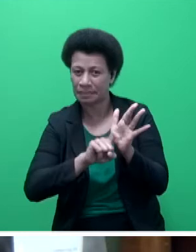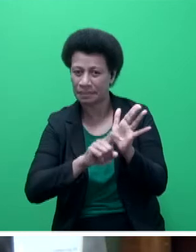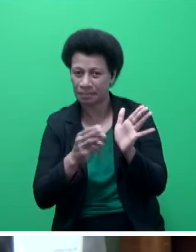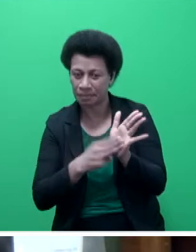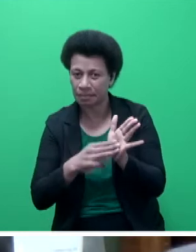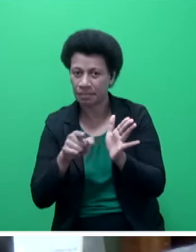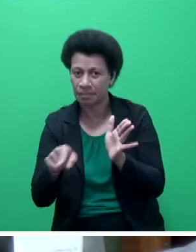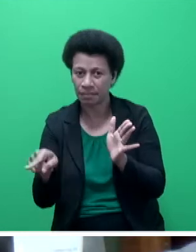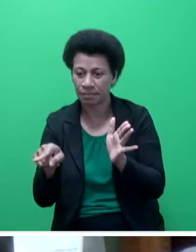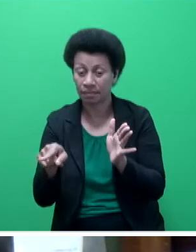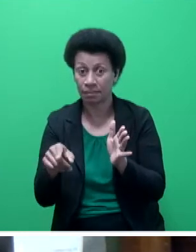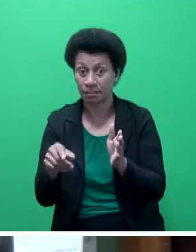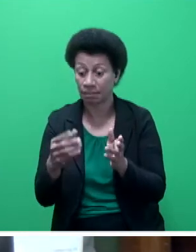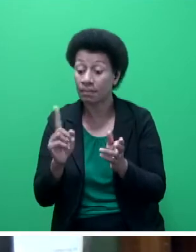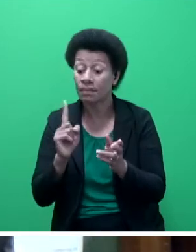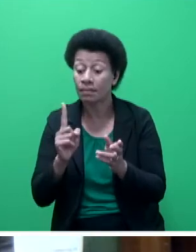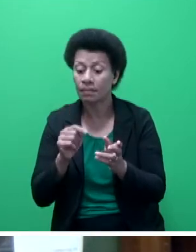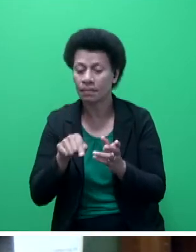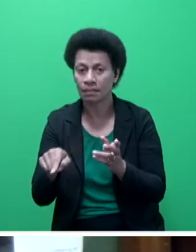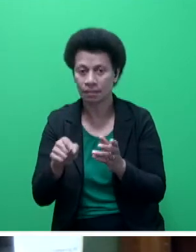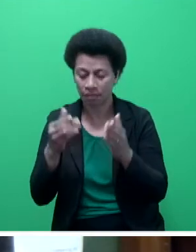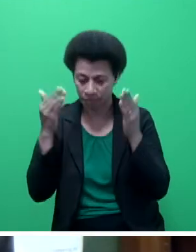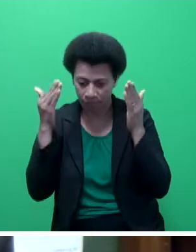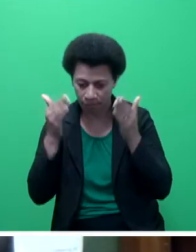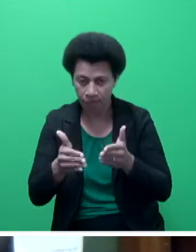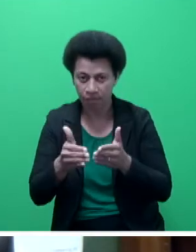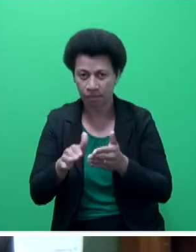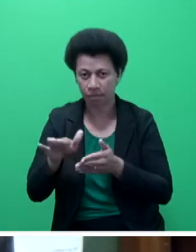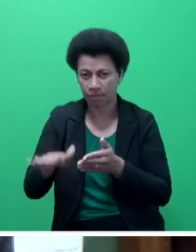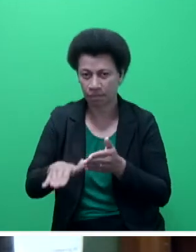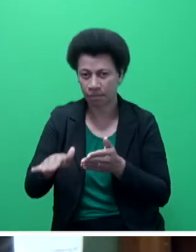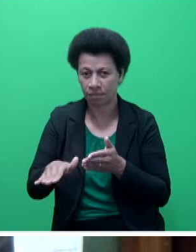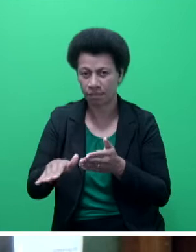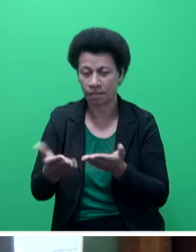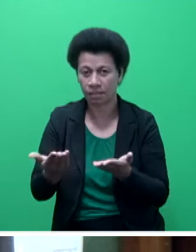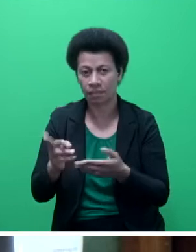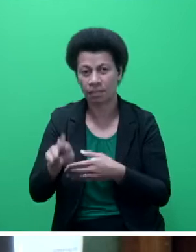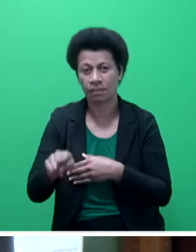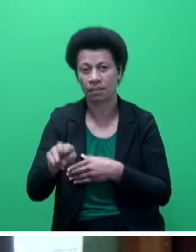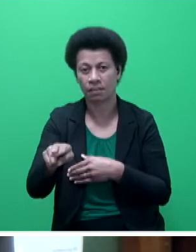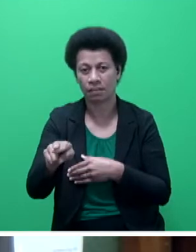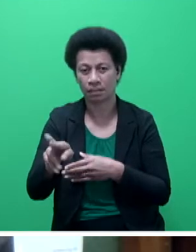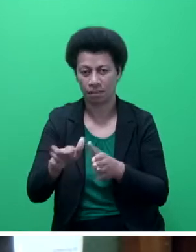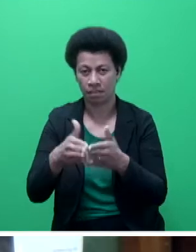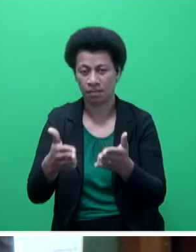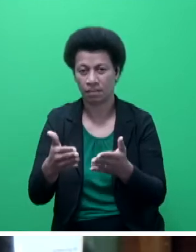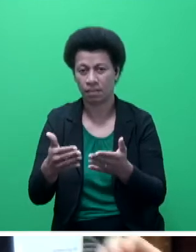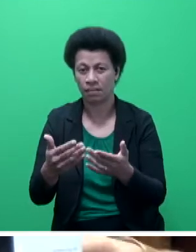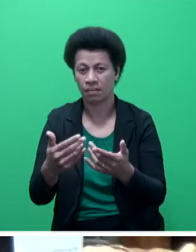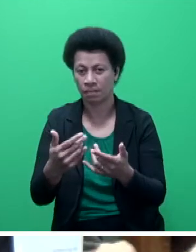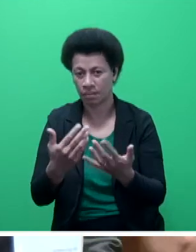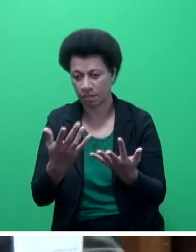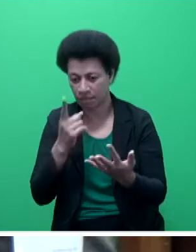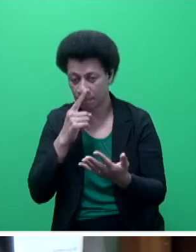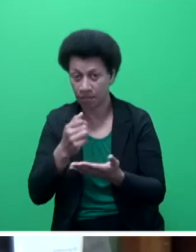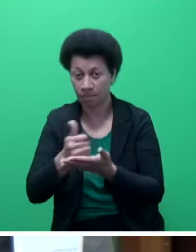impact by area has resulted in a higher concentration of poverty in rural areas with the rural population now accounting for 68 per